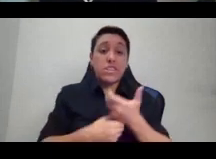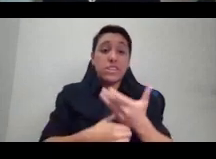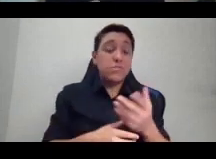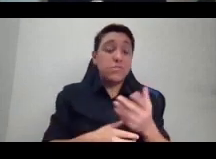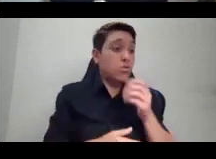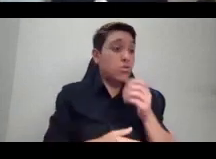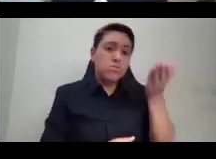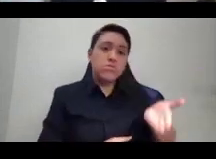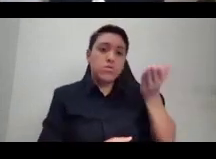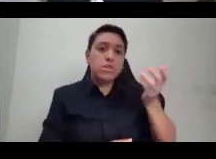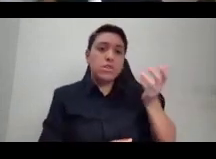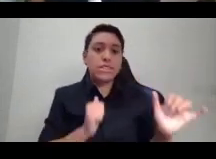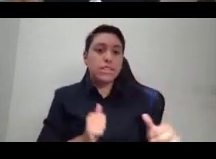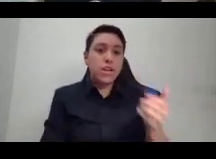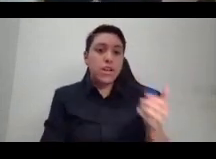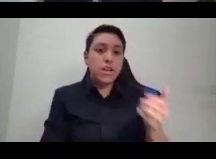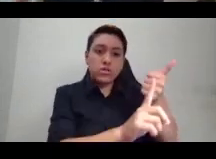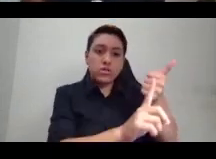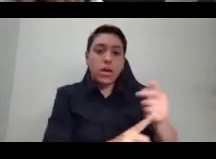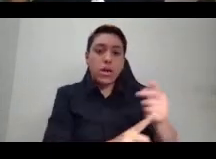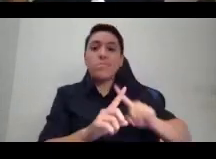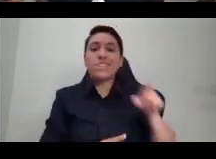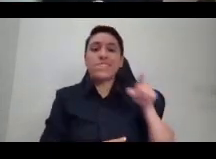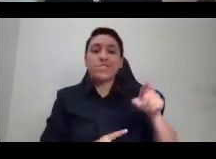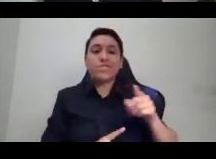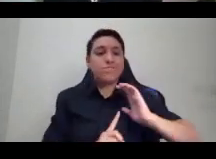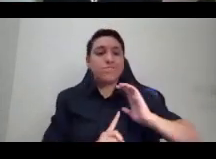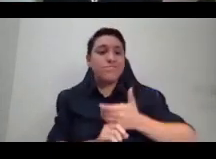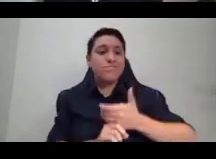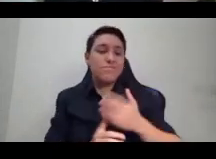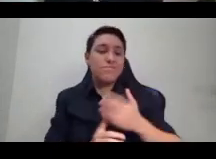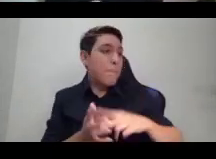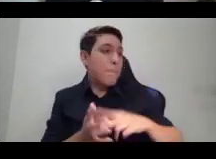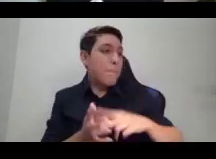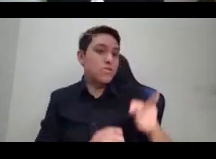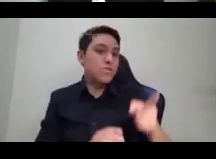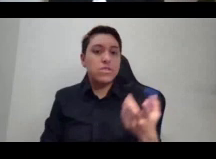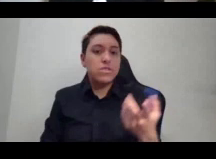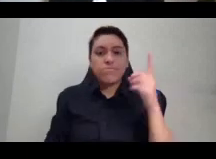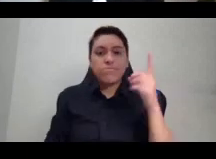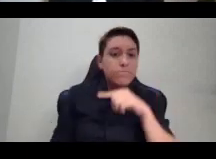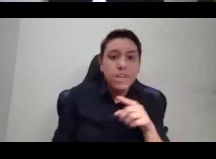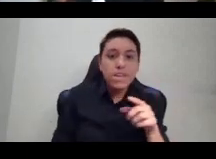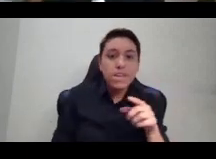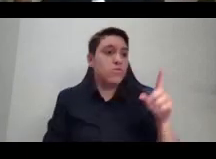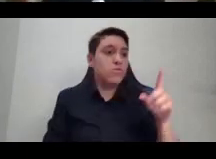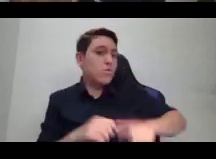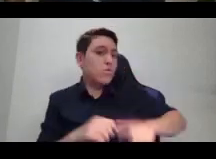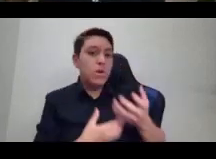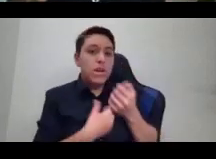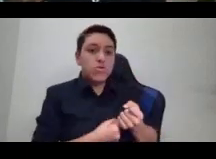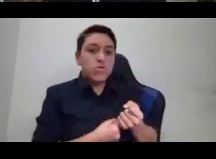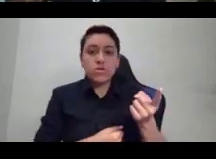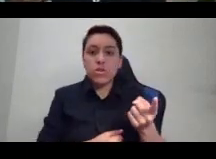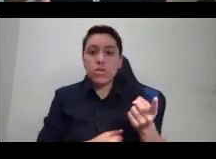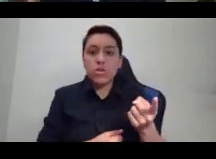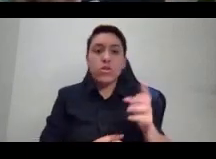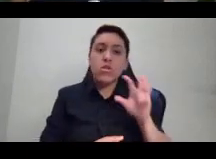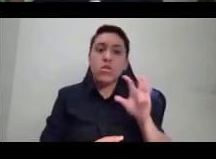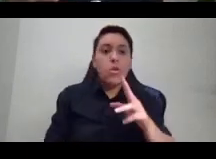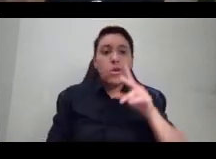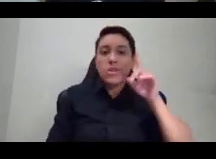herself, she was somehow deceptive, untrustworthy, and therefore could not be,